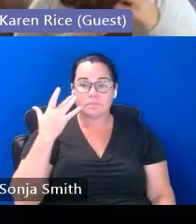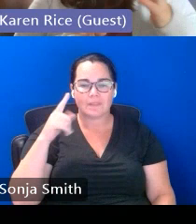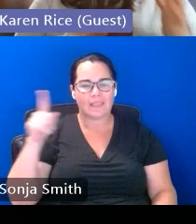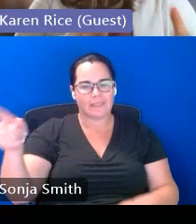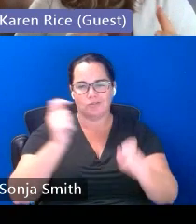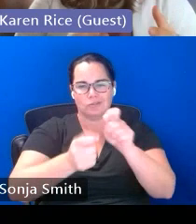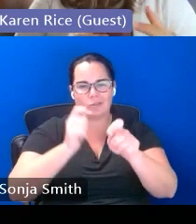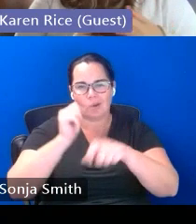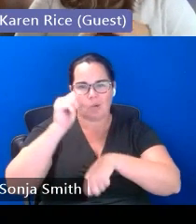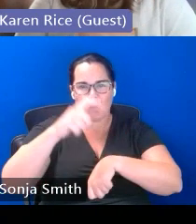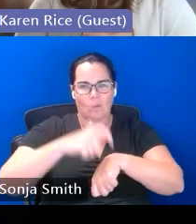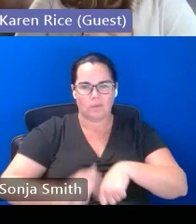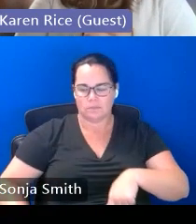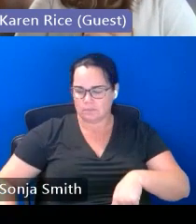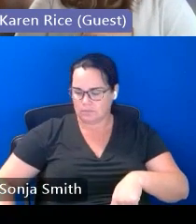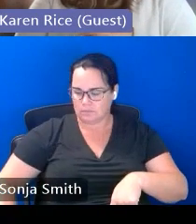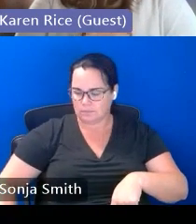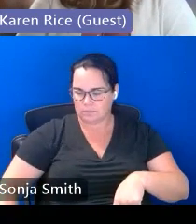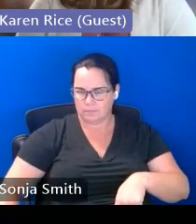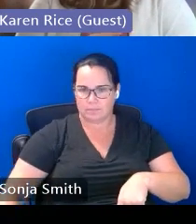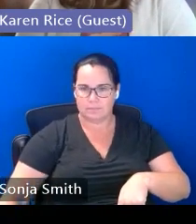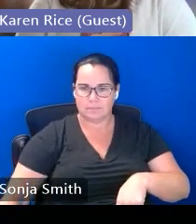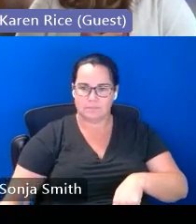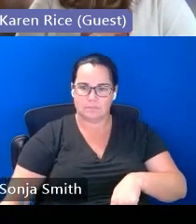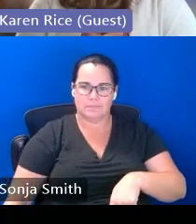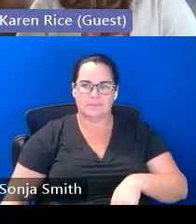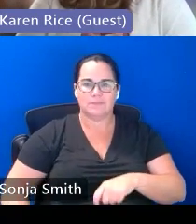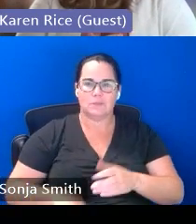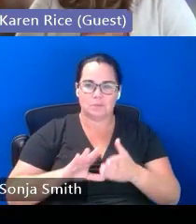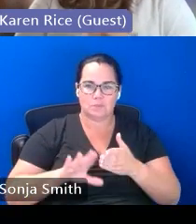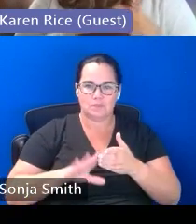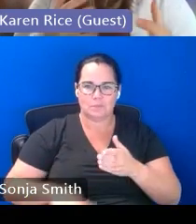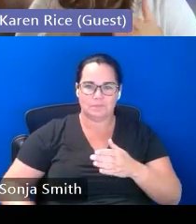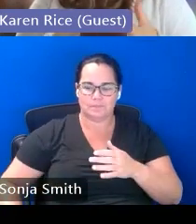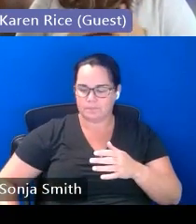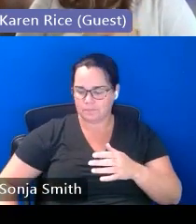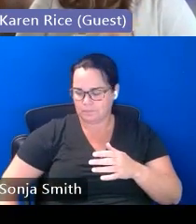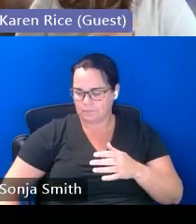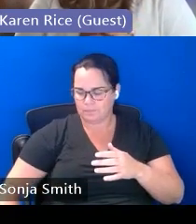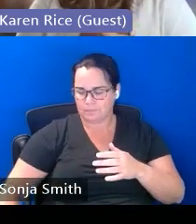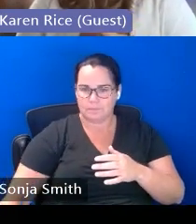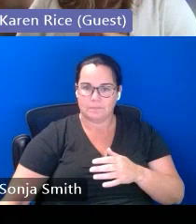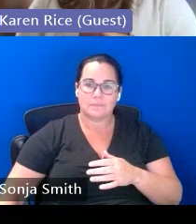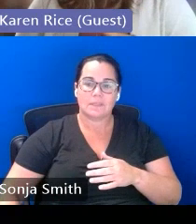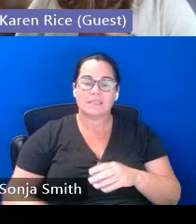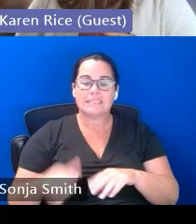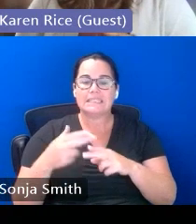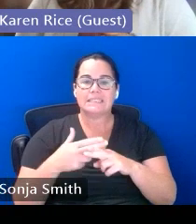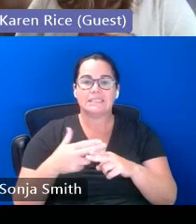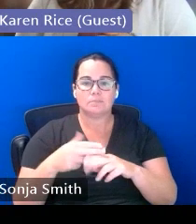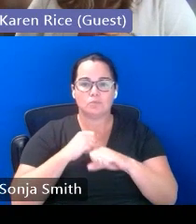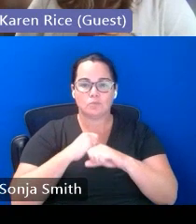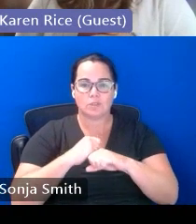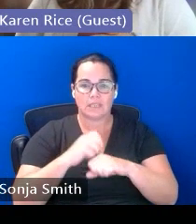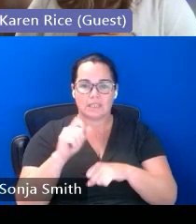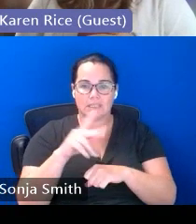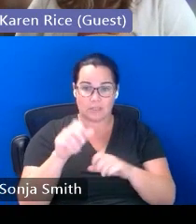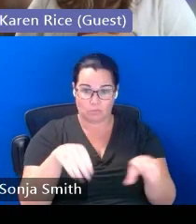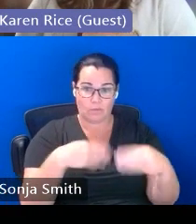so countries that are listed for temporary protected status which gives work authorization um